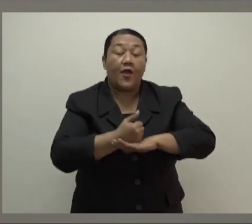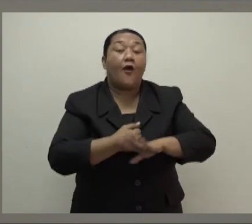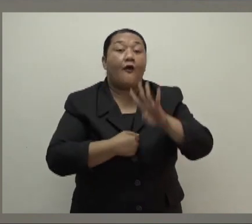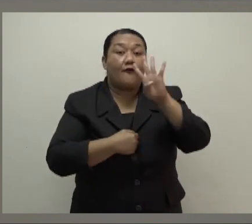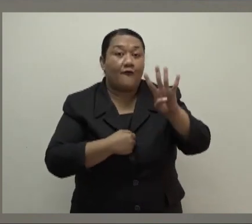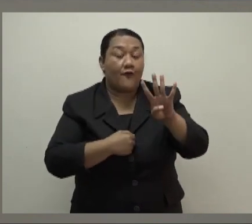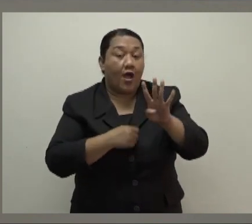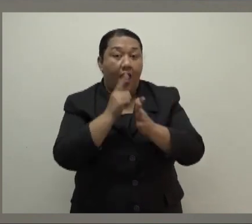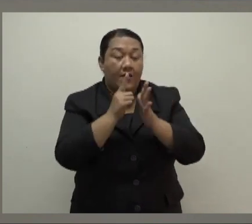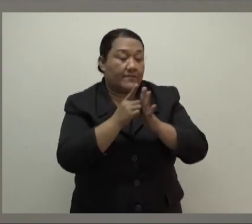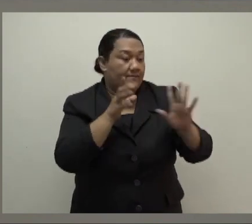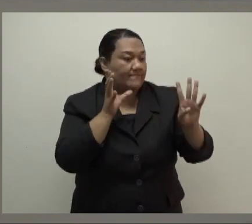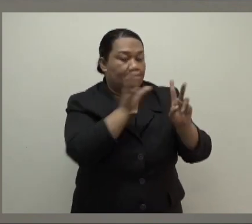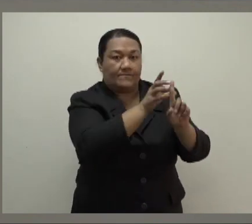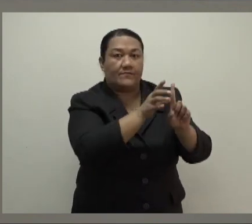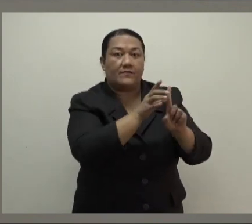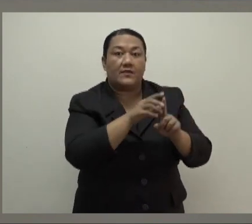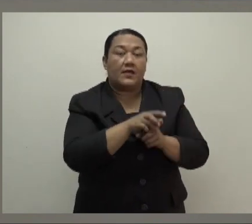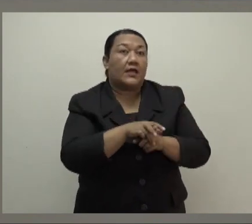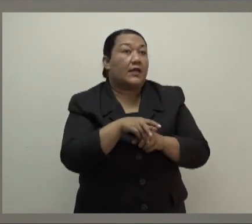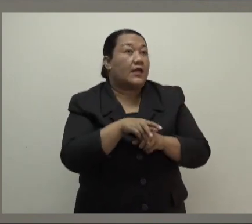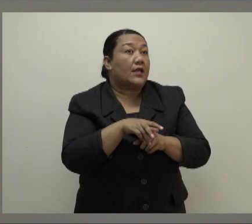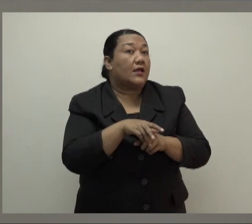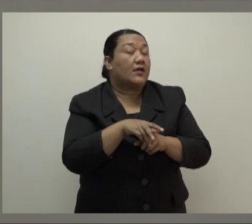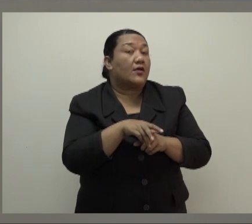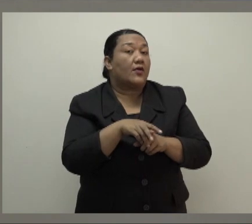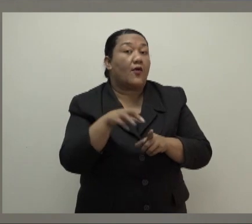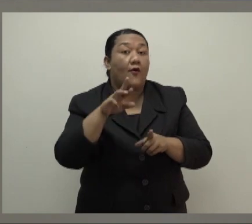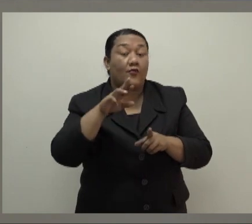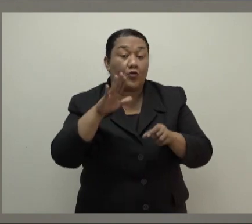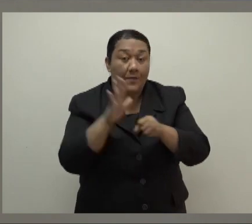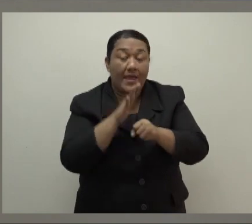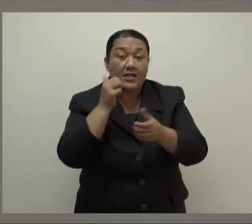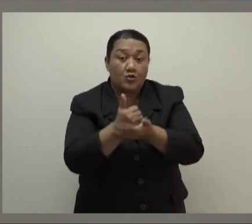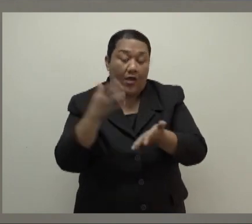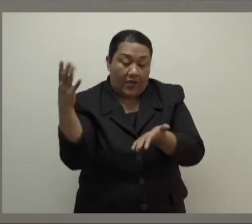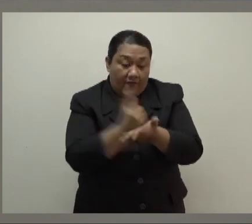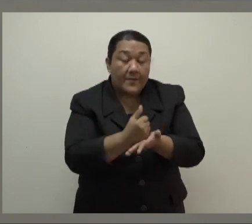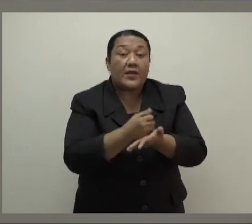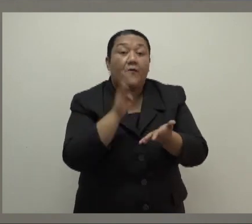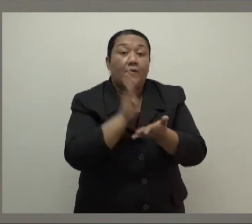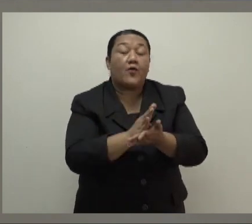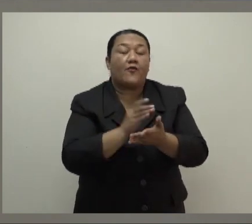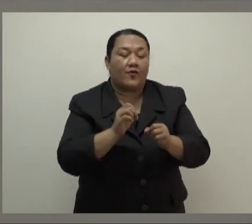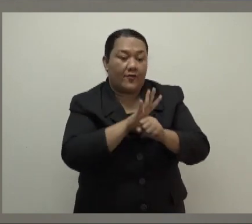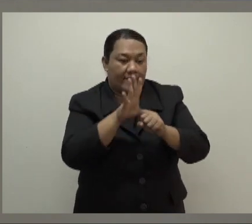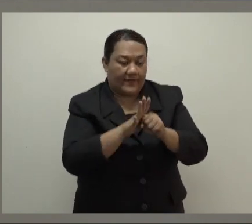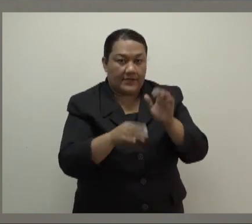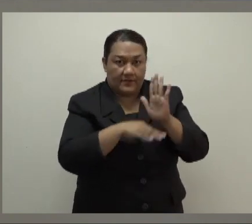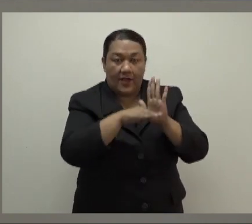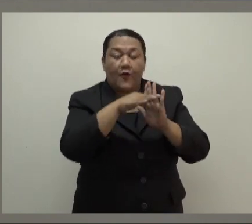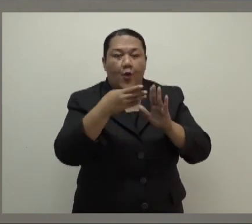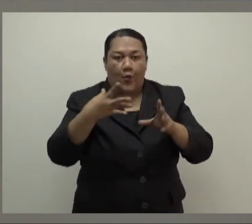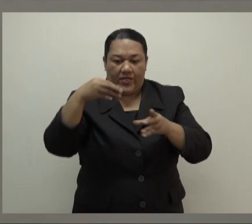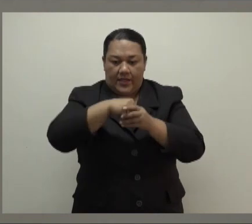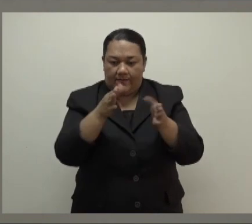Fiji in favor of an entry system that allows passengers to submit confirmation of booked COVID-19 tests in Fiji within 48